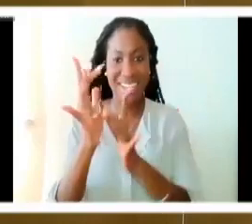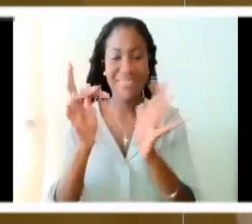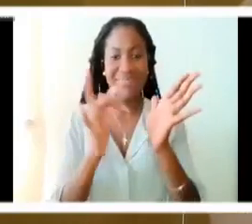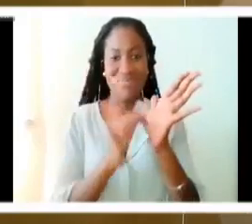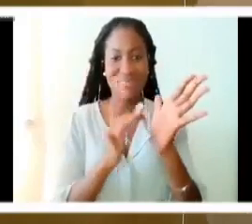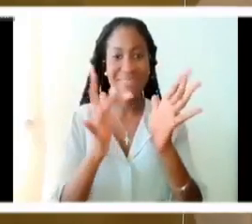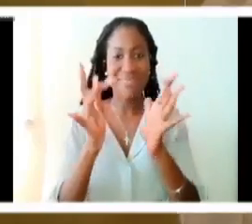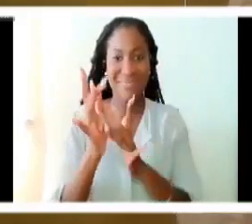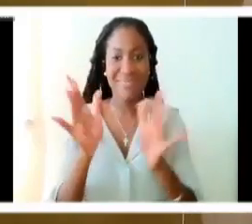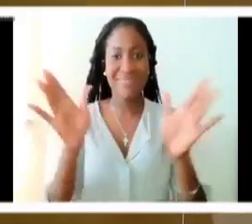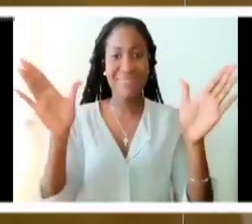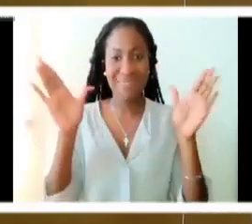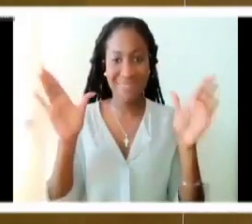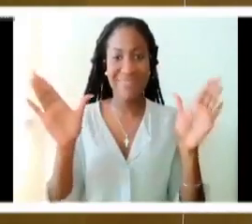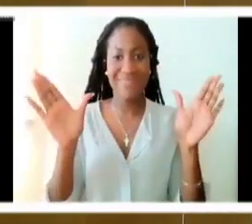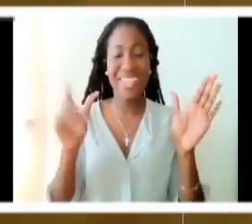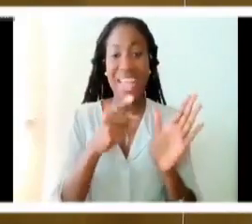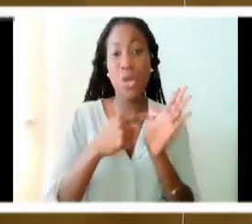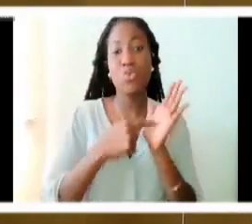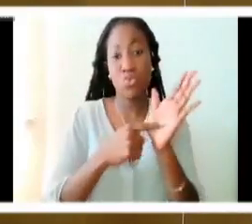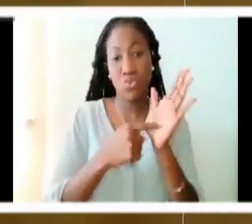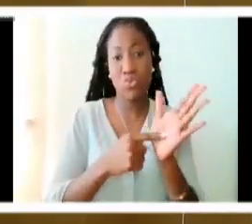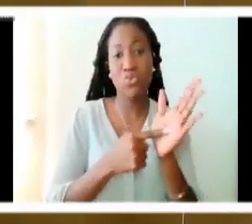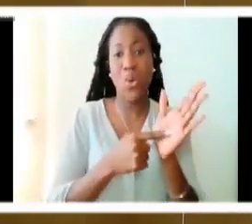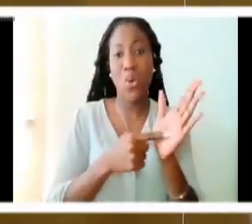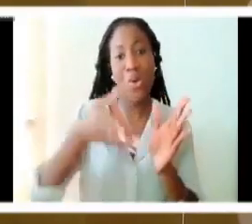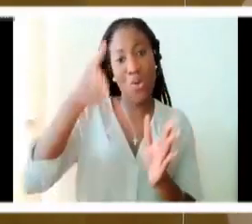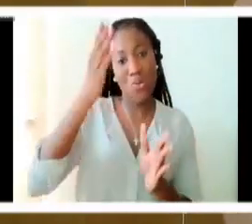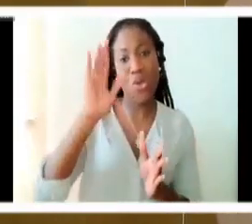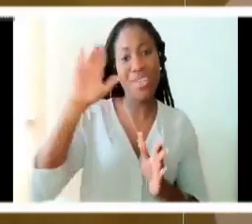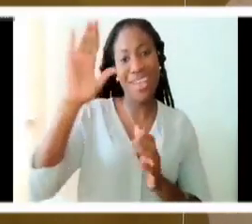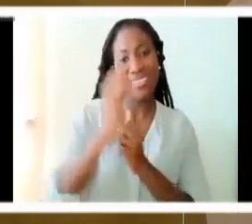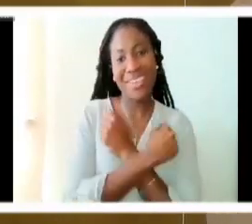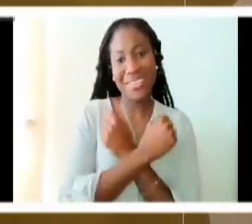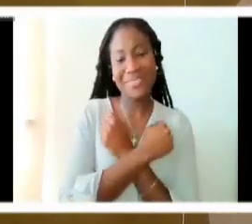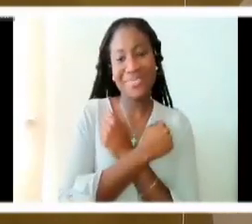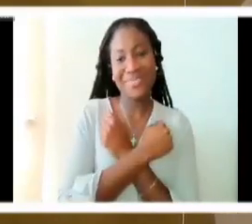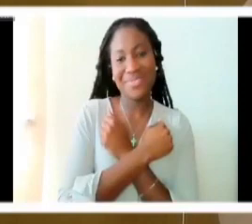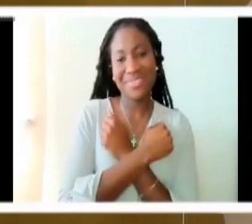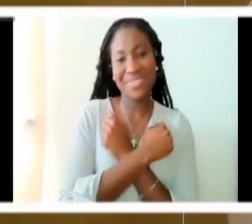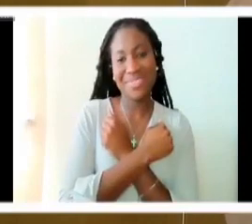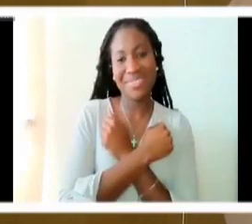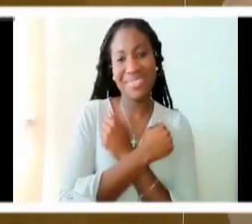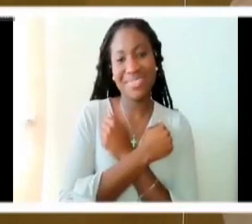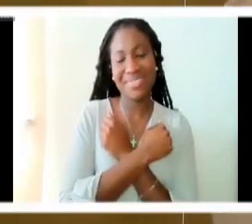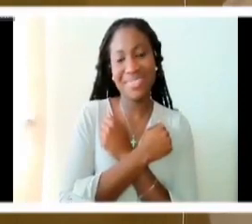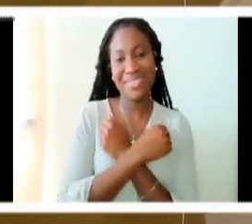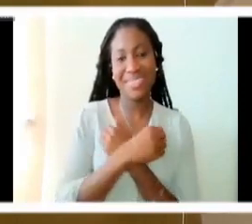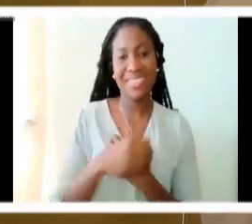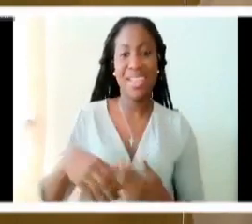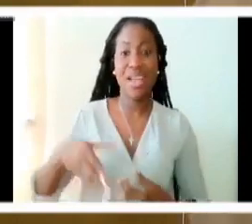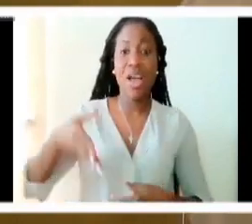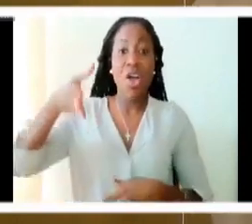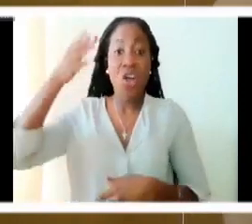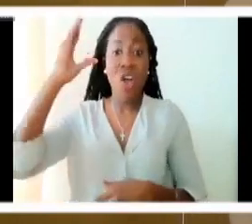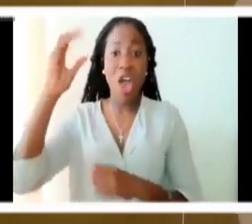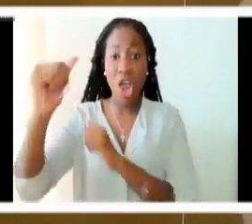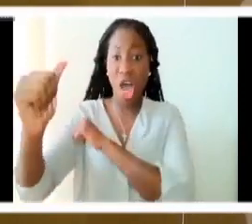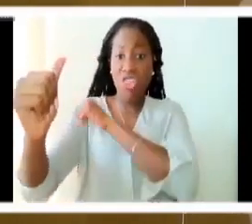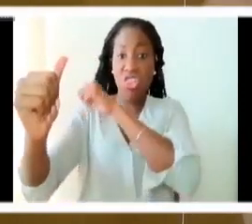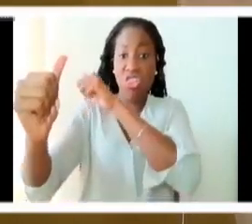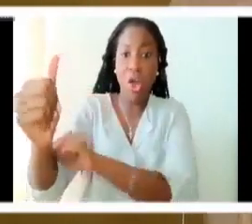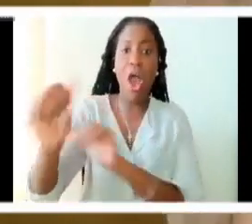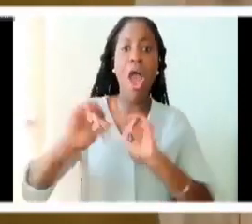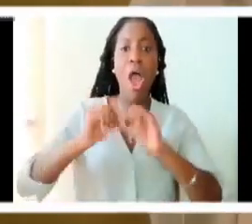through the cross that he demonstrates what real love is and he gets his authority through love that all authority is given to him